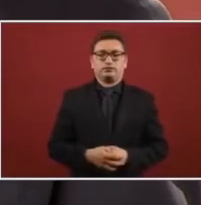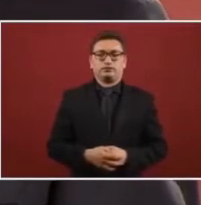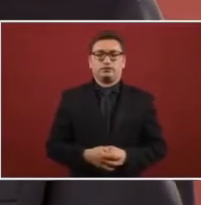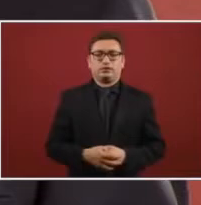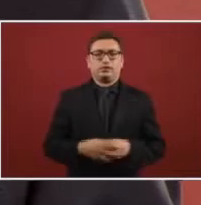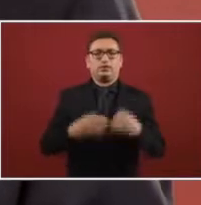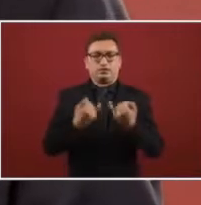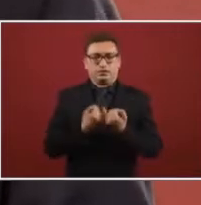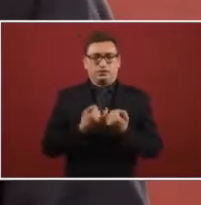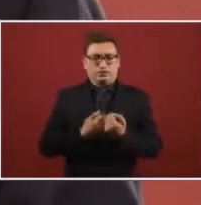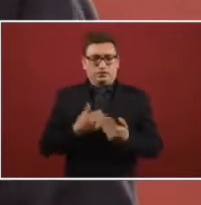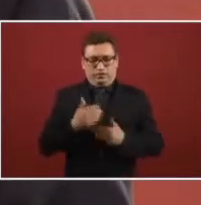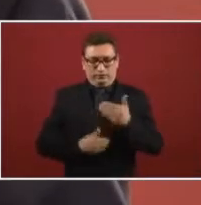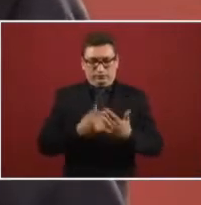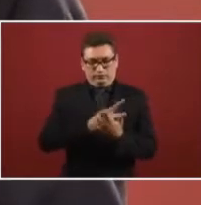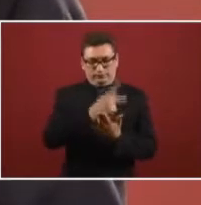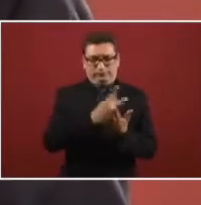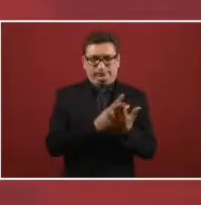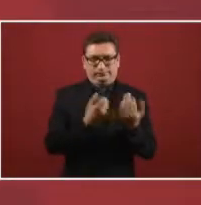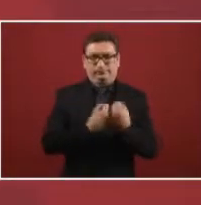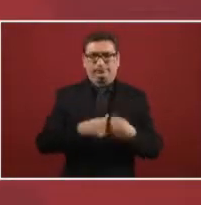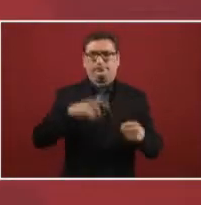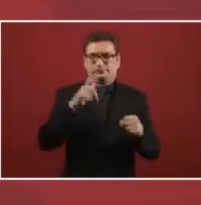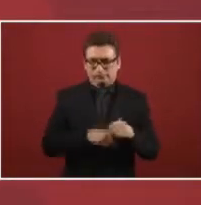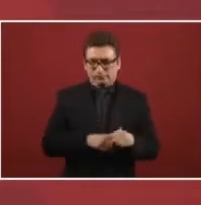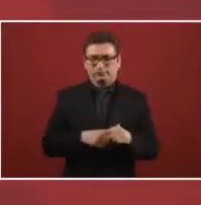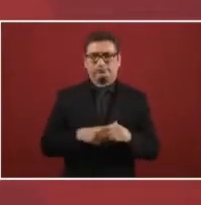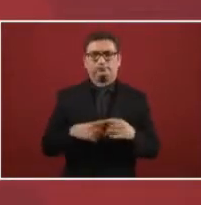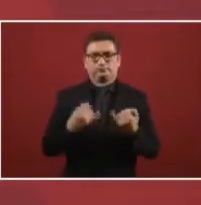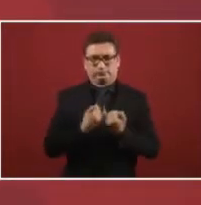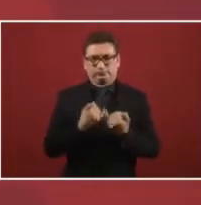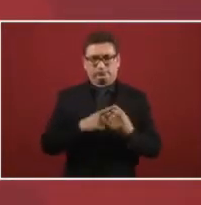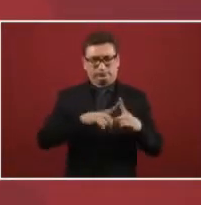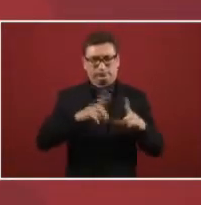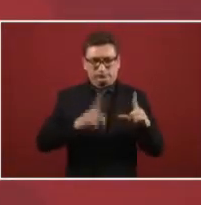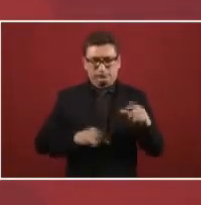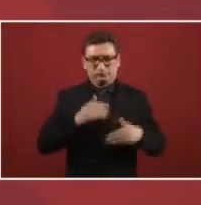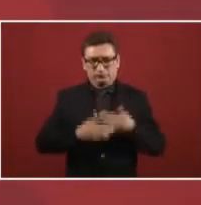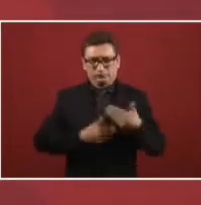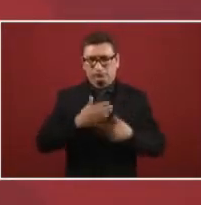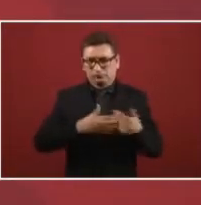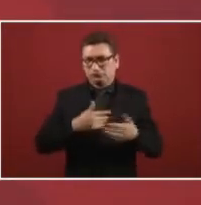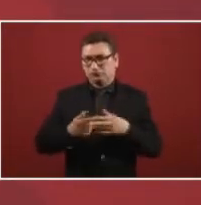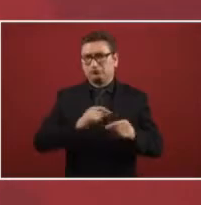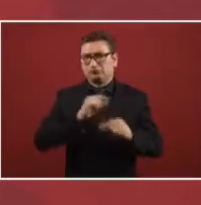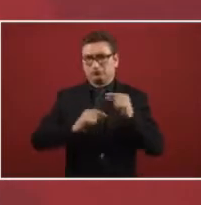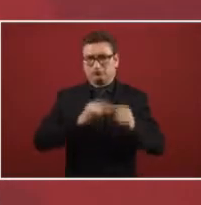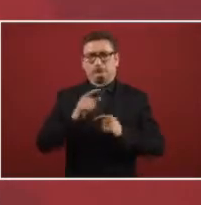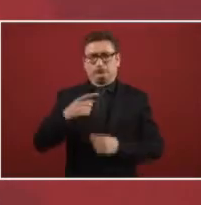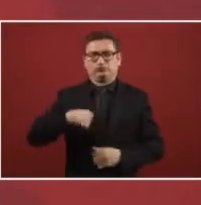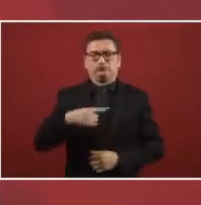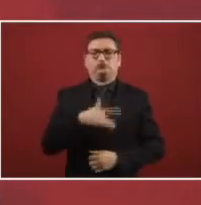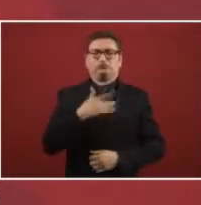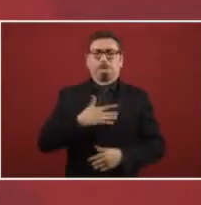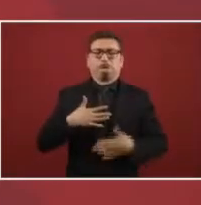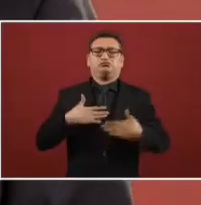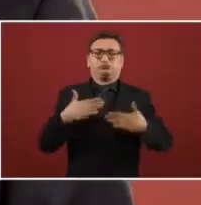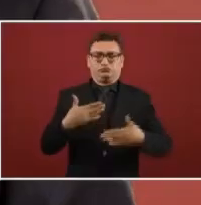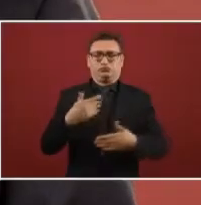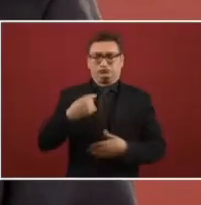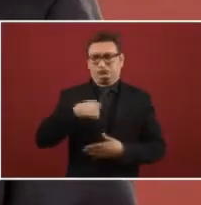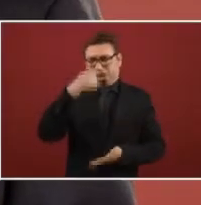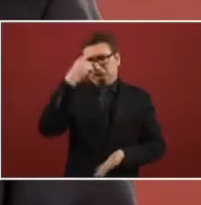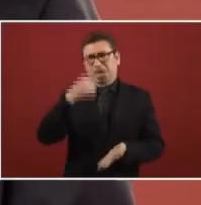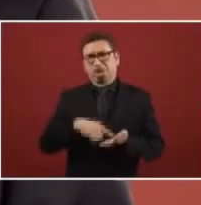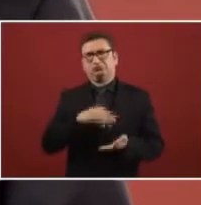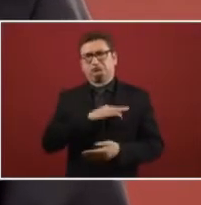duty and the social programs. And we're trying to advance the